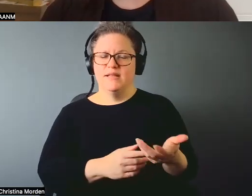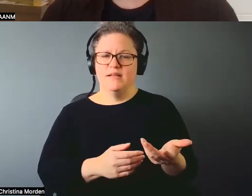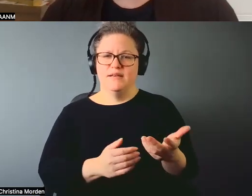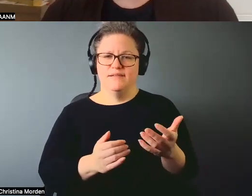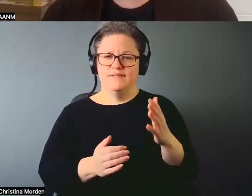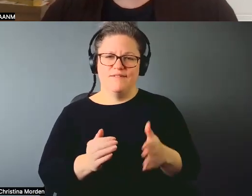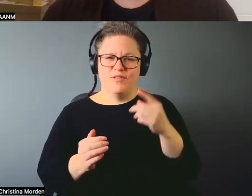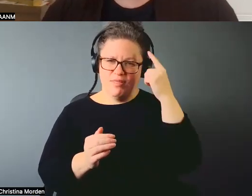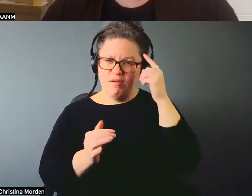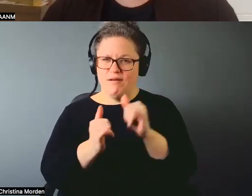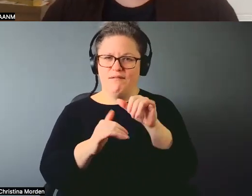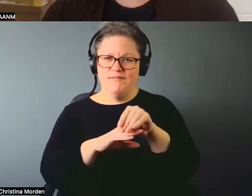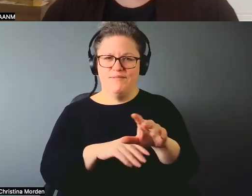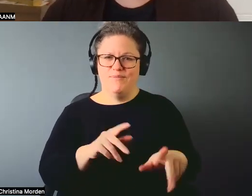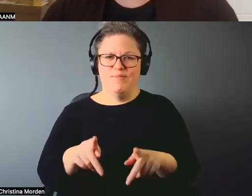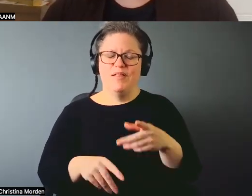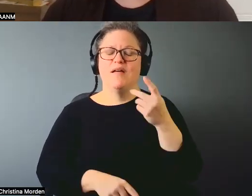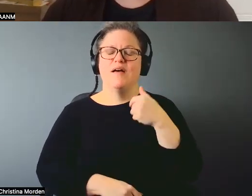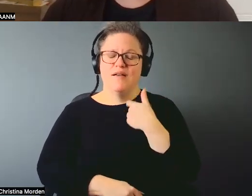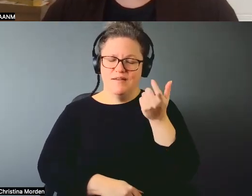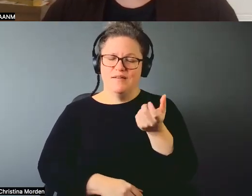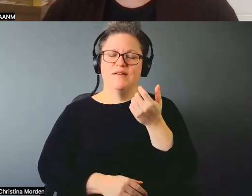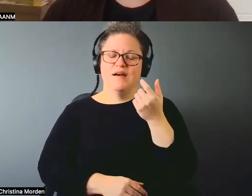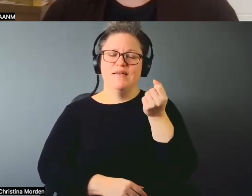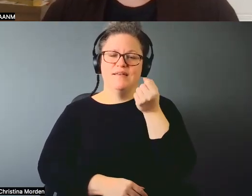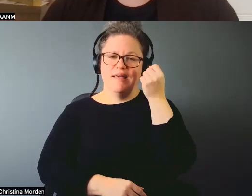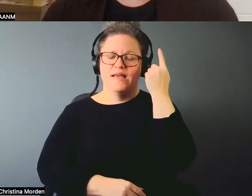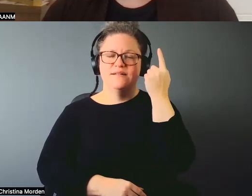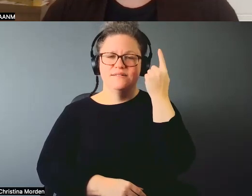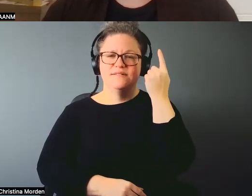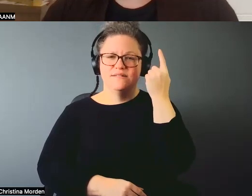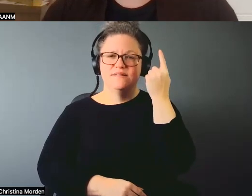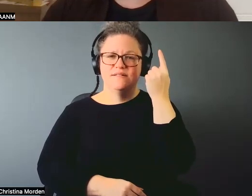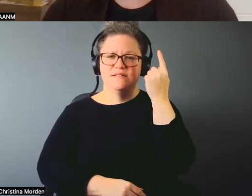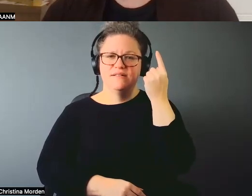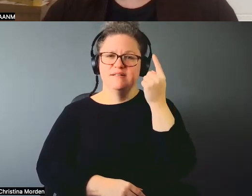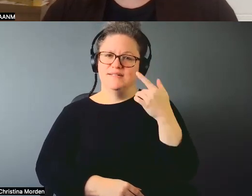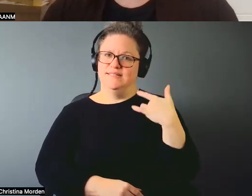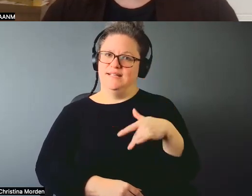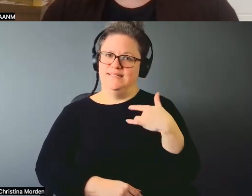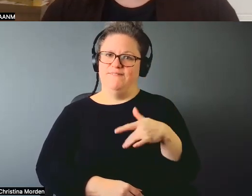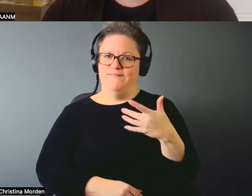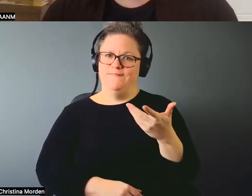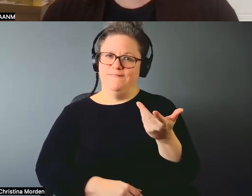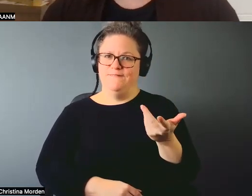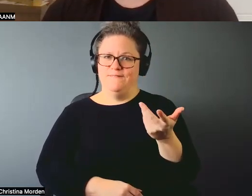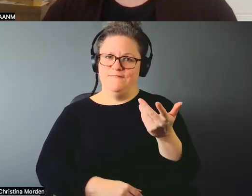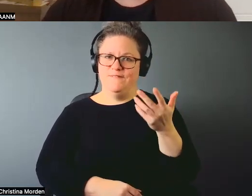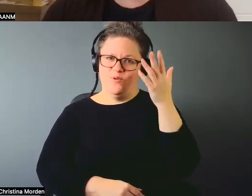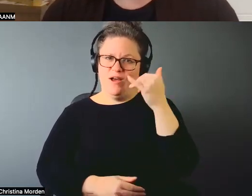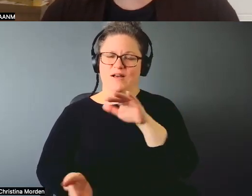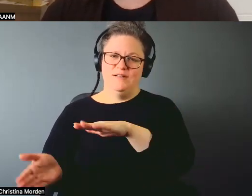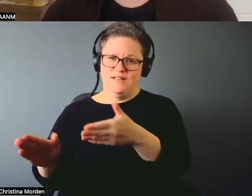And I, and I get that it's a very, it's, it's a very sensitive issue, just again, because of the